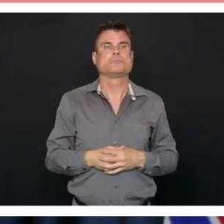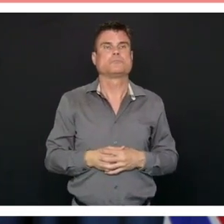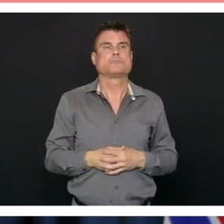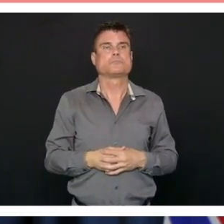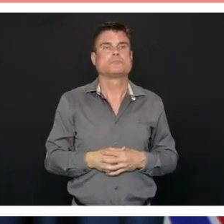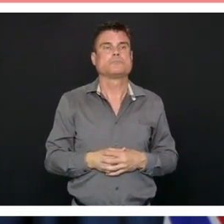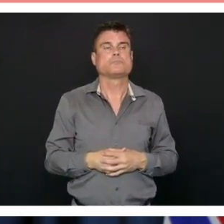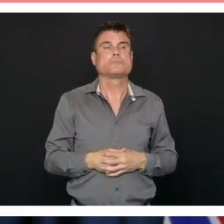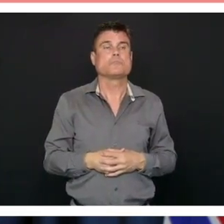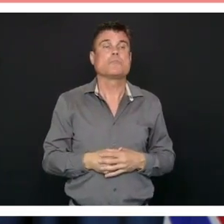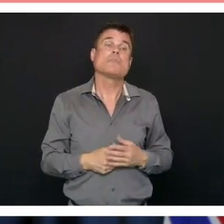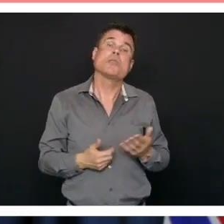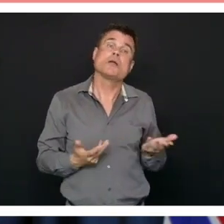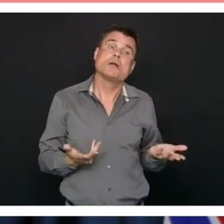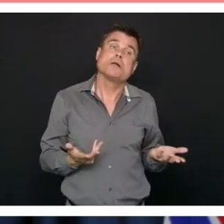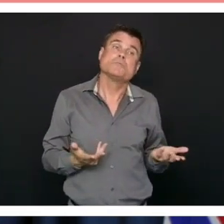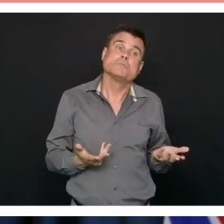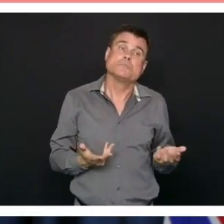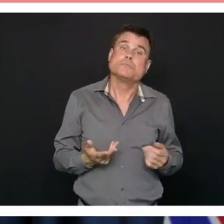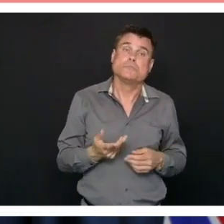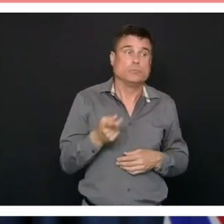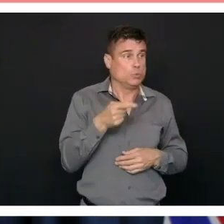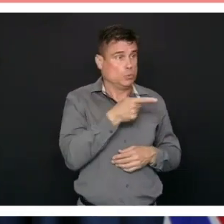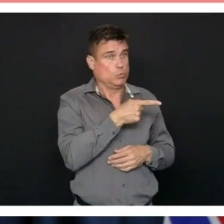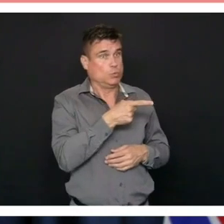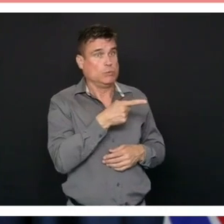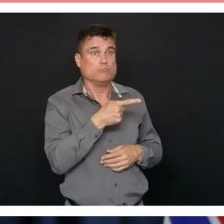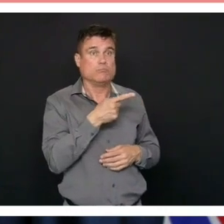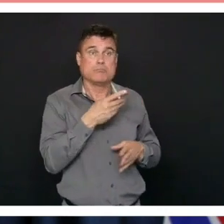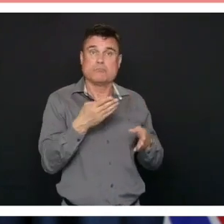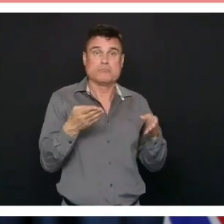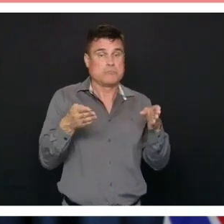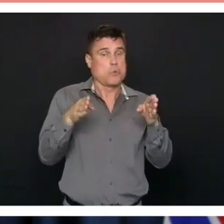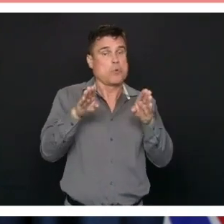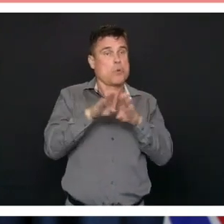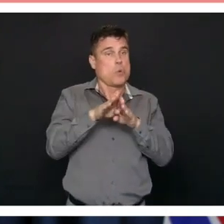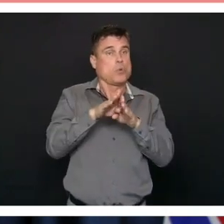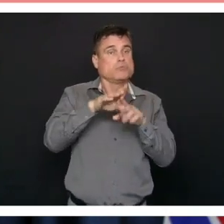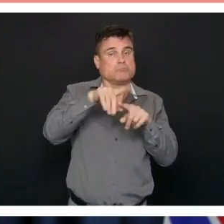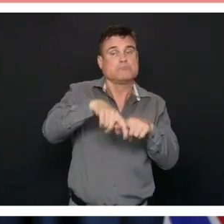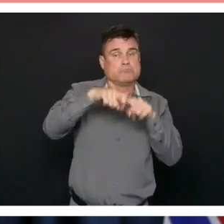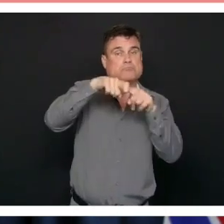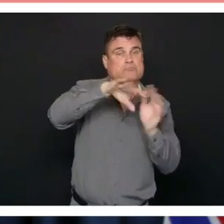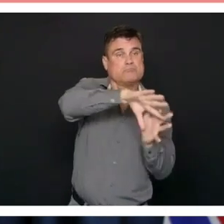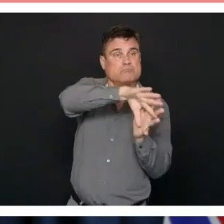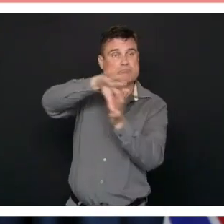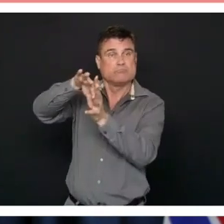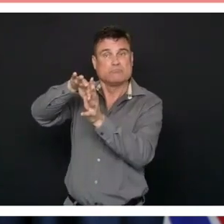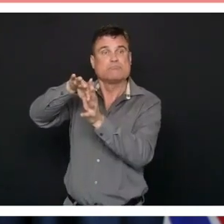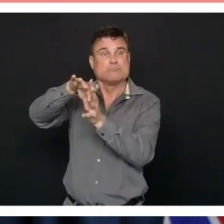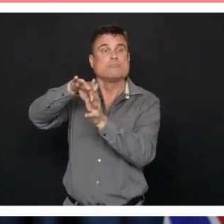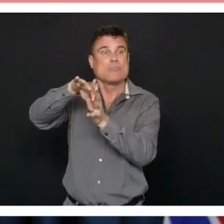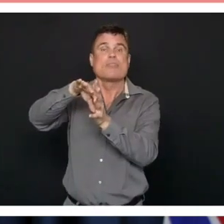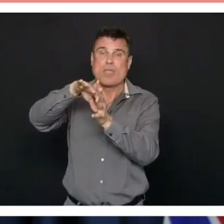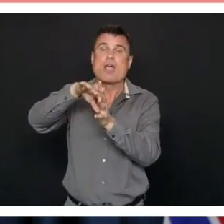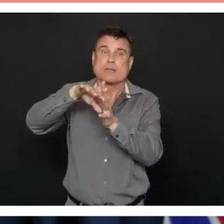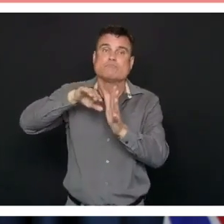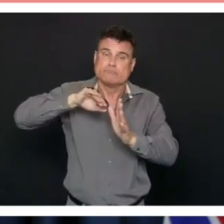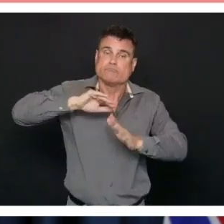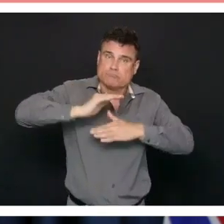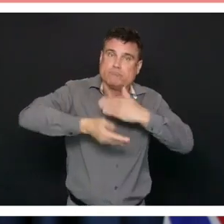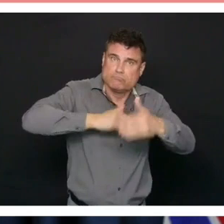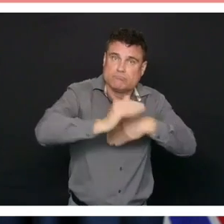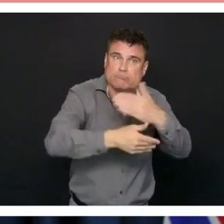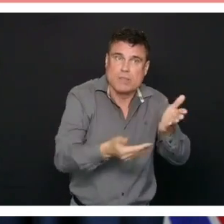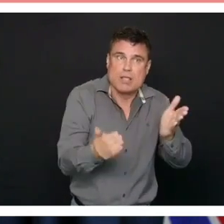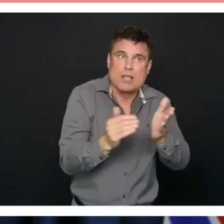how much of a gargantuan task this is to bring them back up like everywhere else I